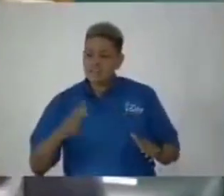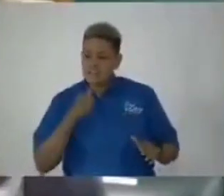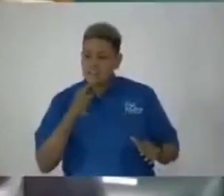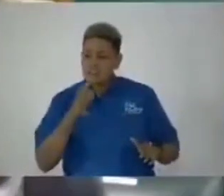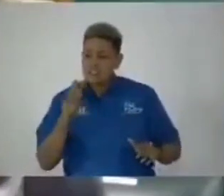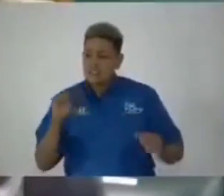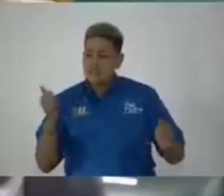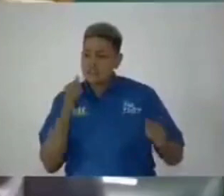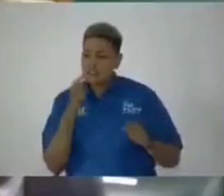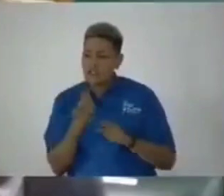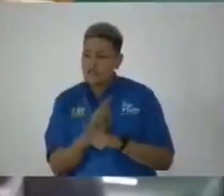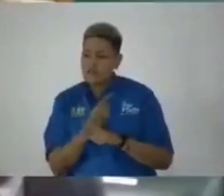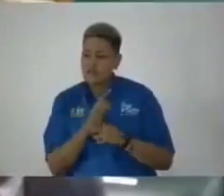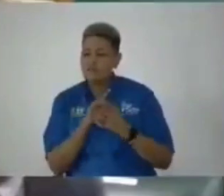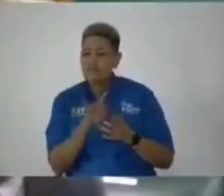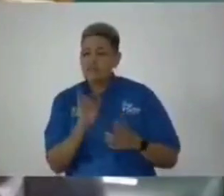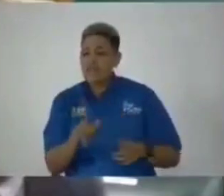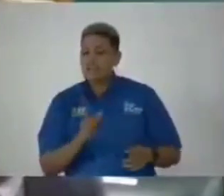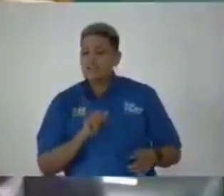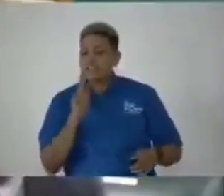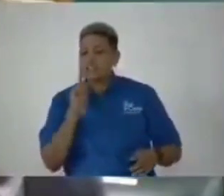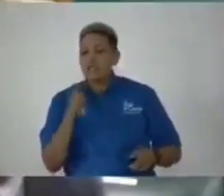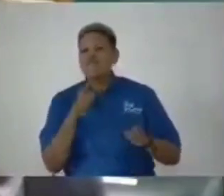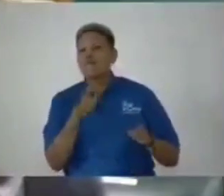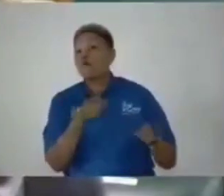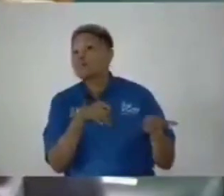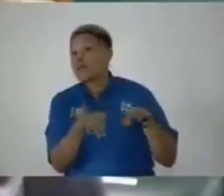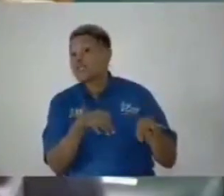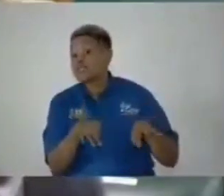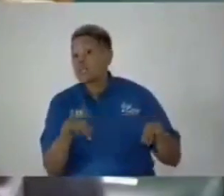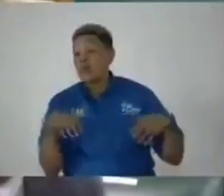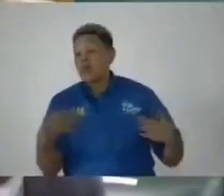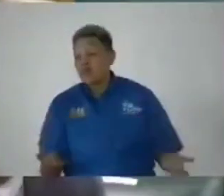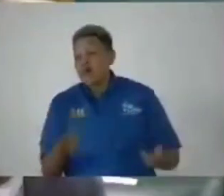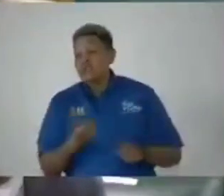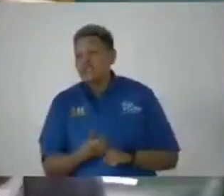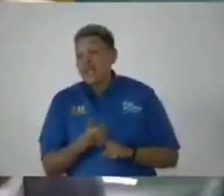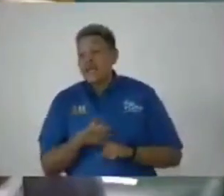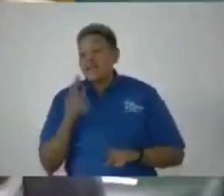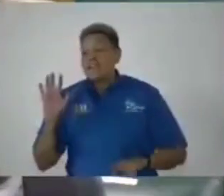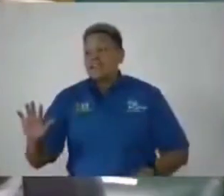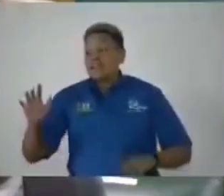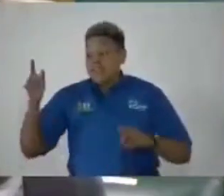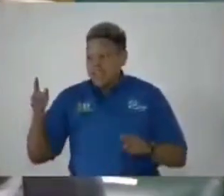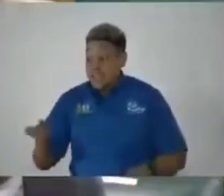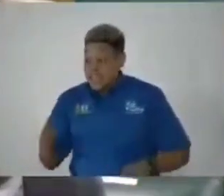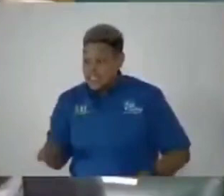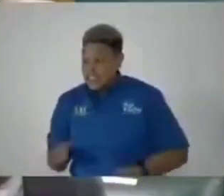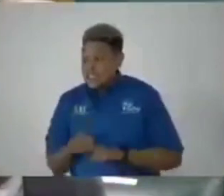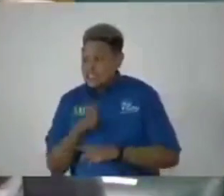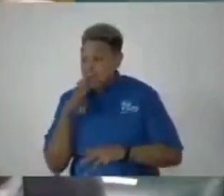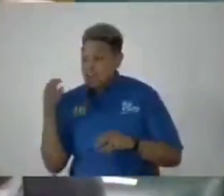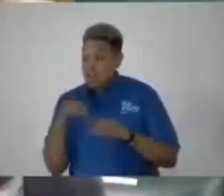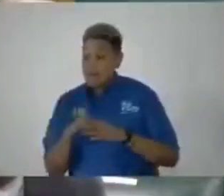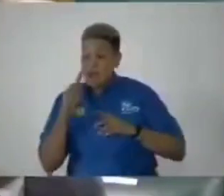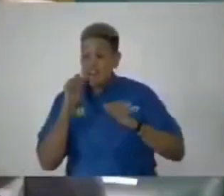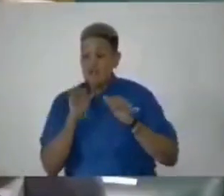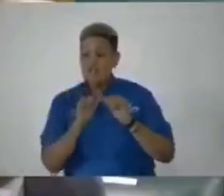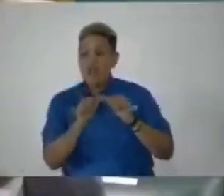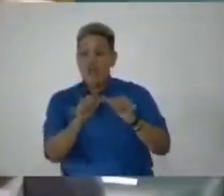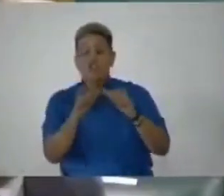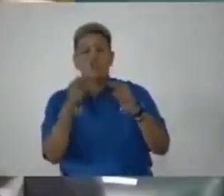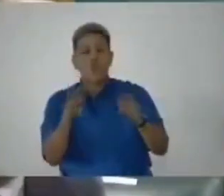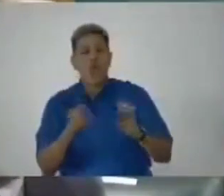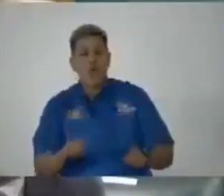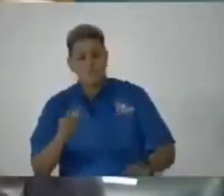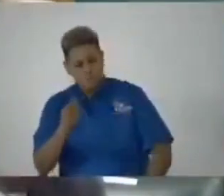inappropriate with that. And I was pointing out, Madam Speaker, that his incident is a part of a continuing act